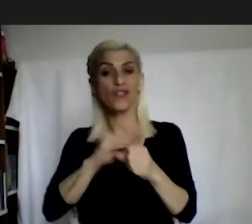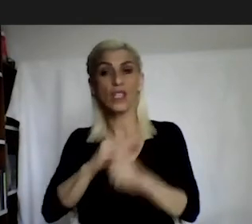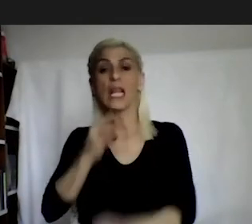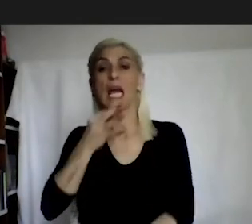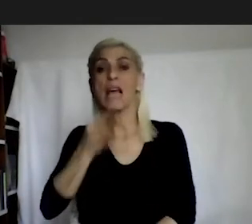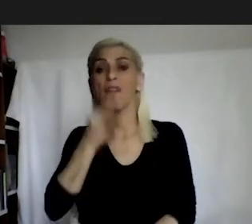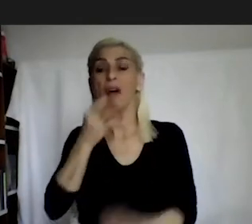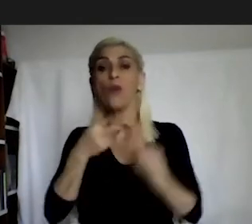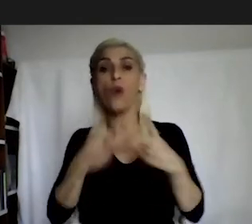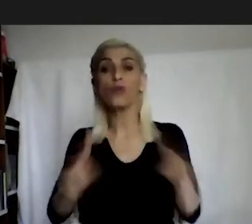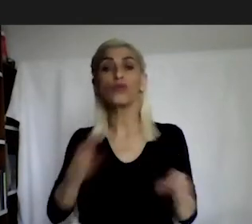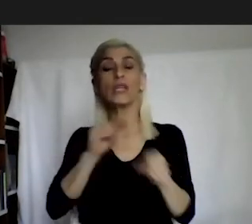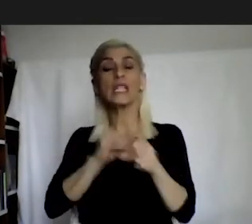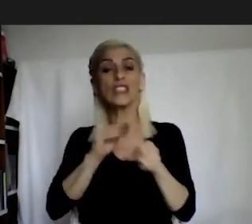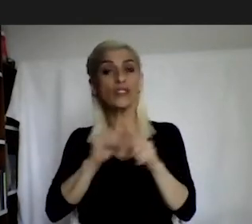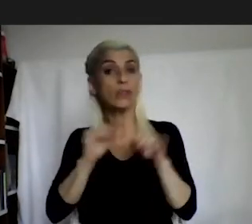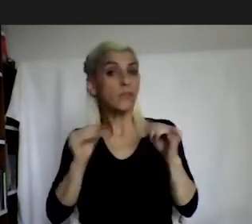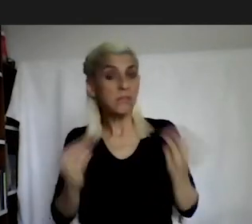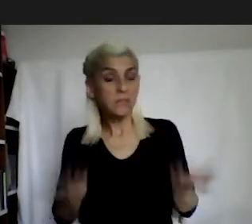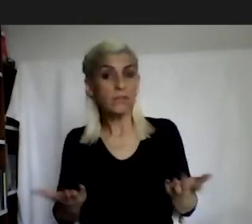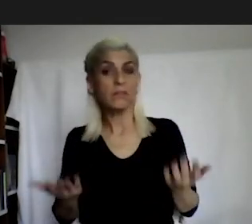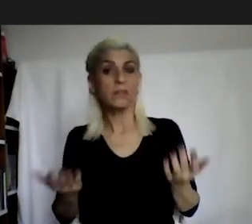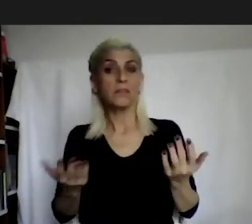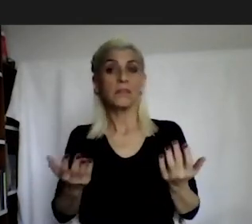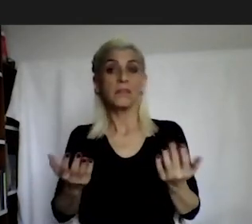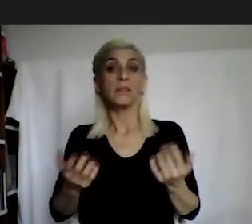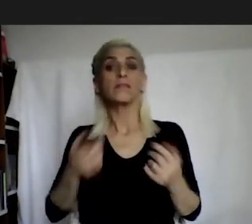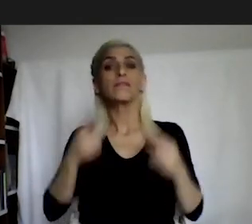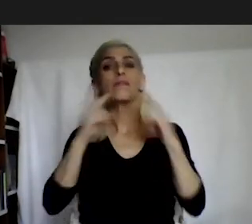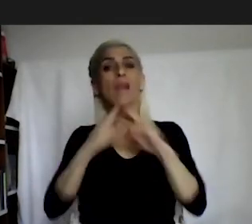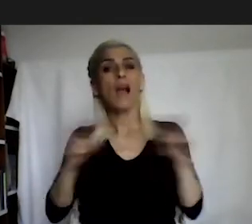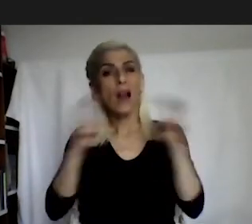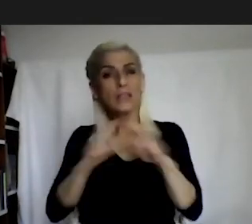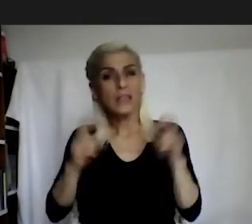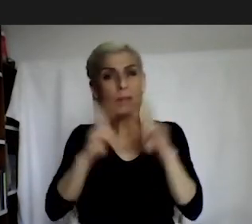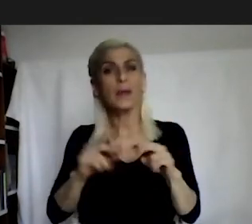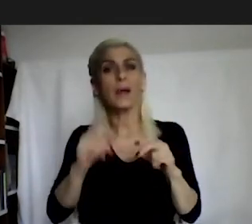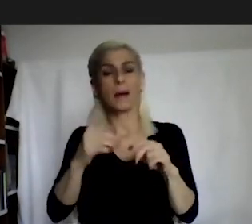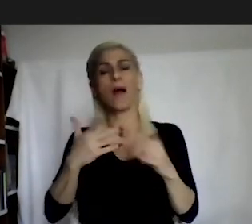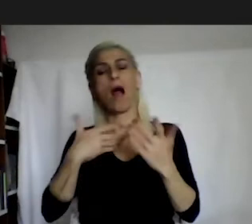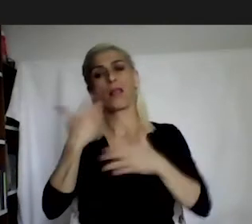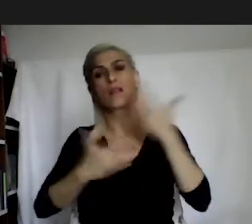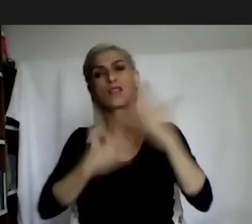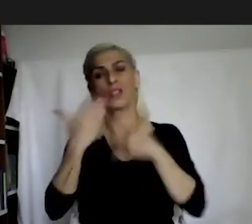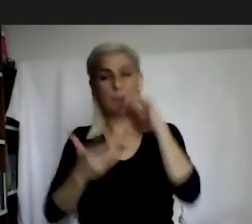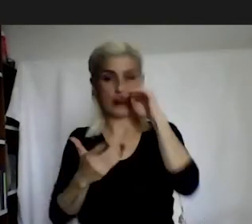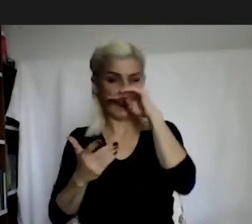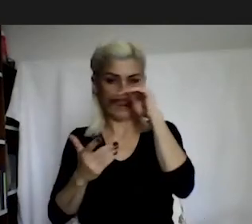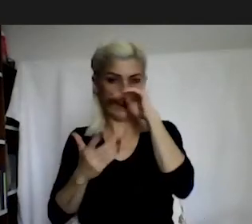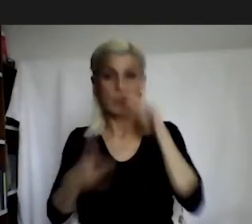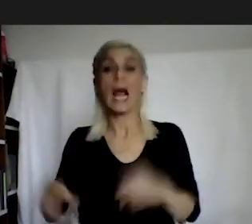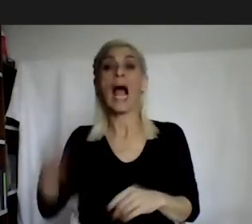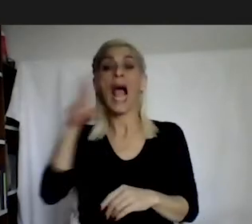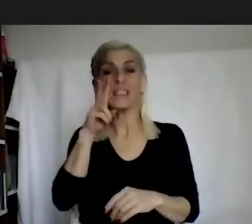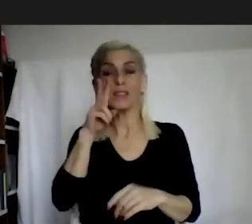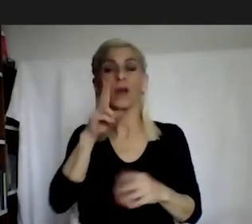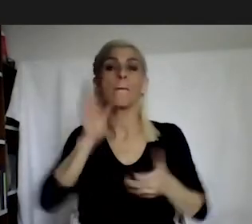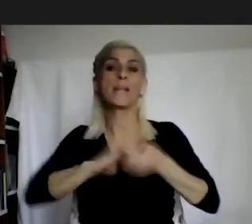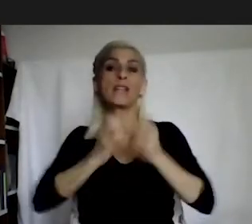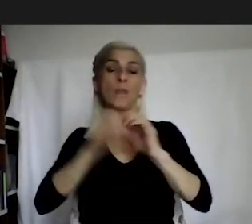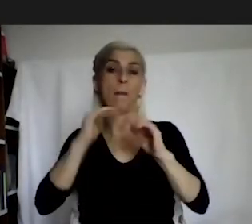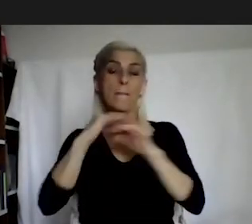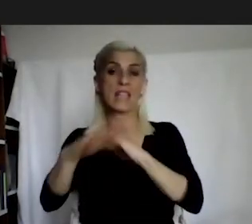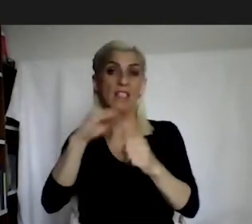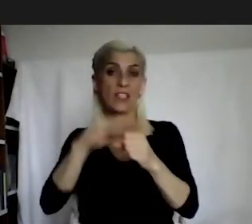expression. That is the outline of my presentation. For the conclusion, I want to turn to robot